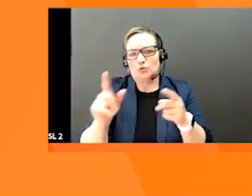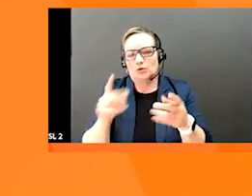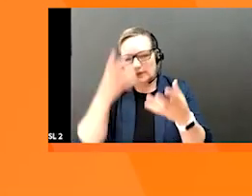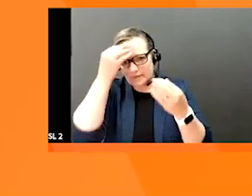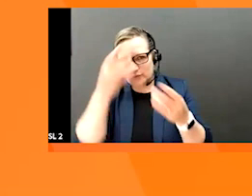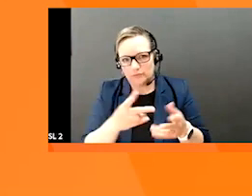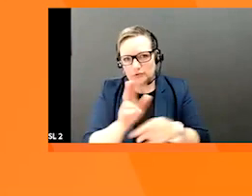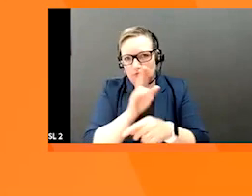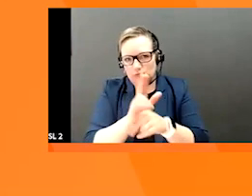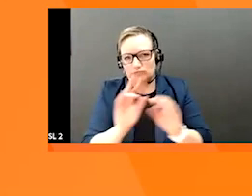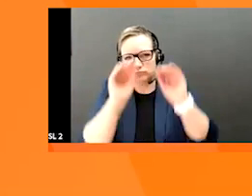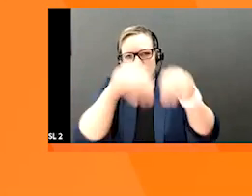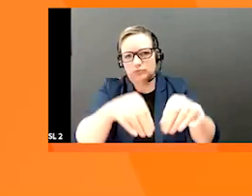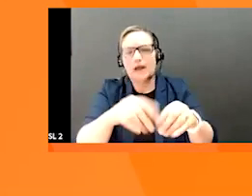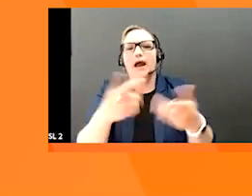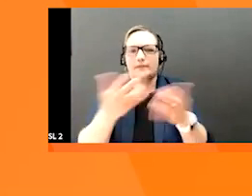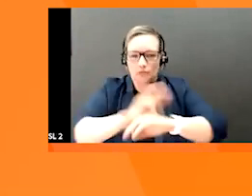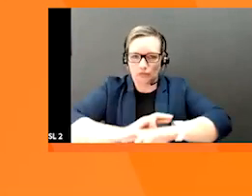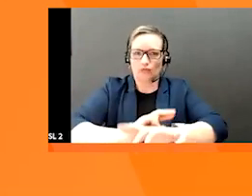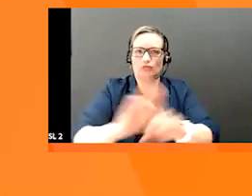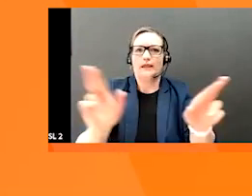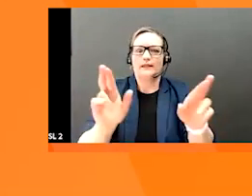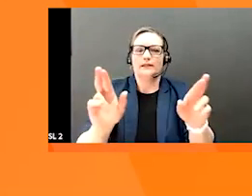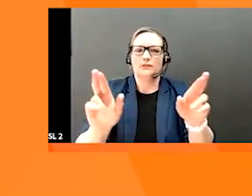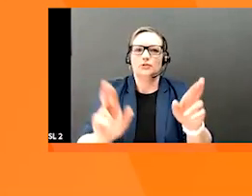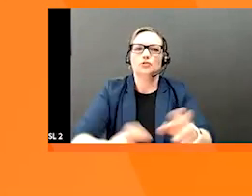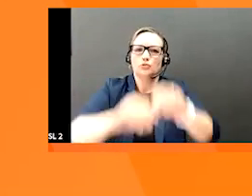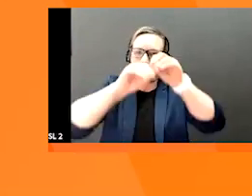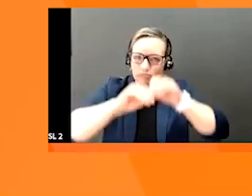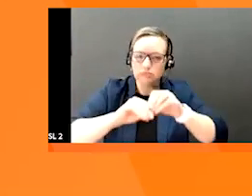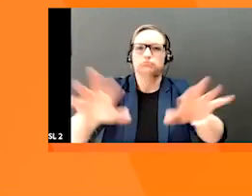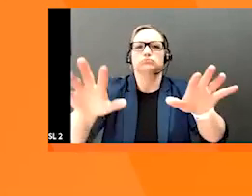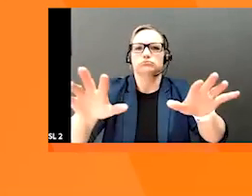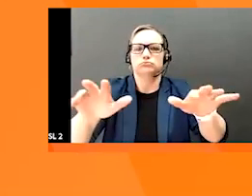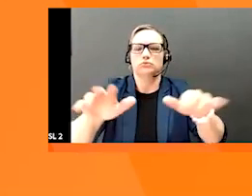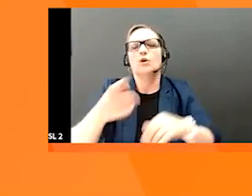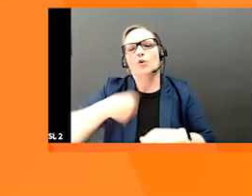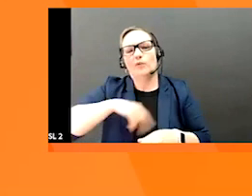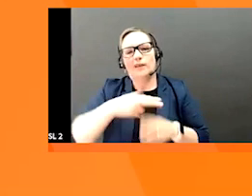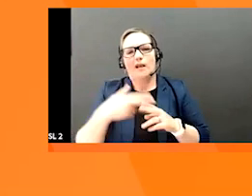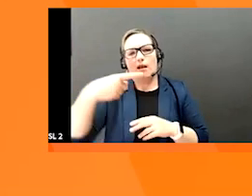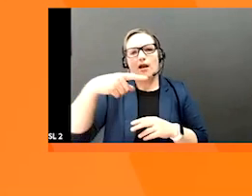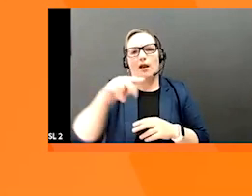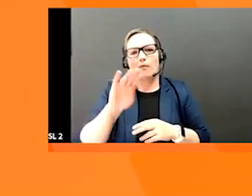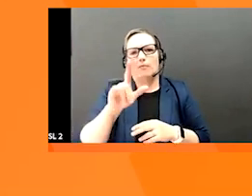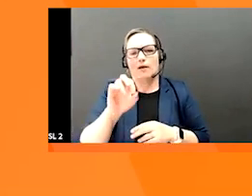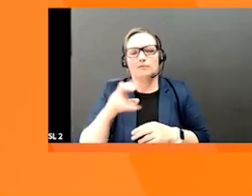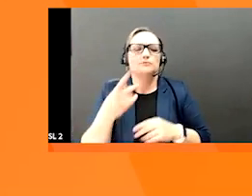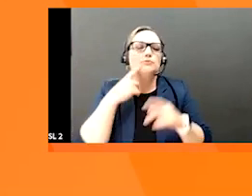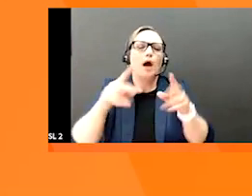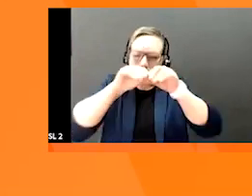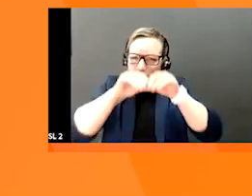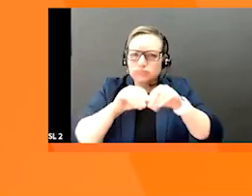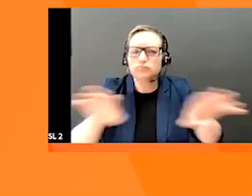and then you have the ability to publish what we call publish to all your trading partners. Either your